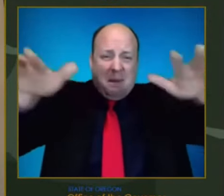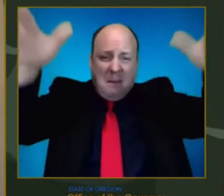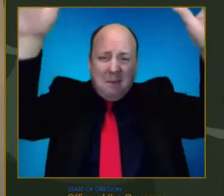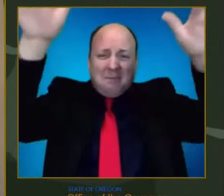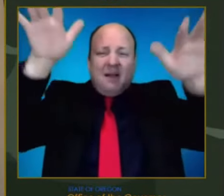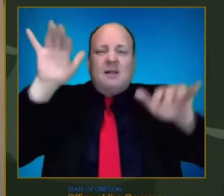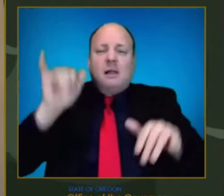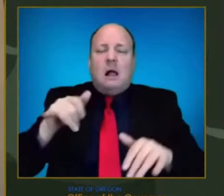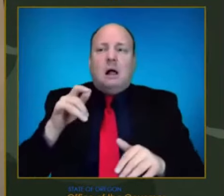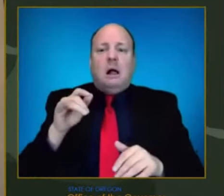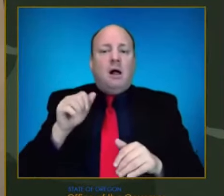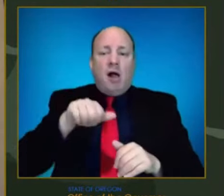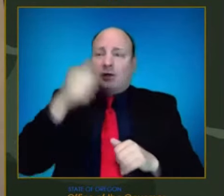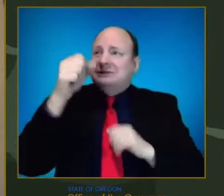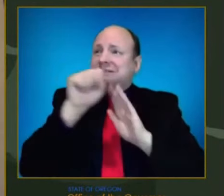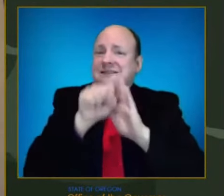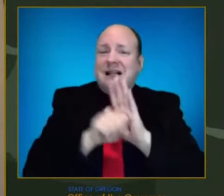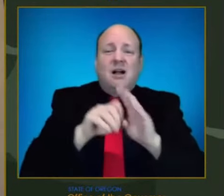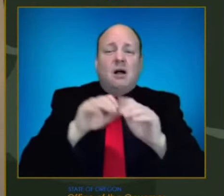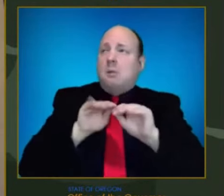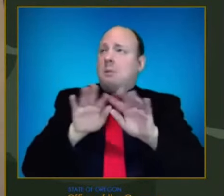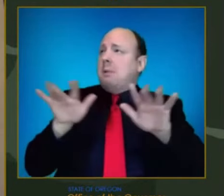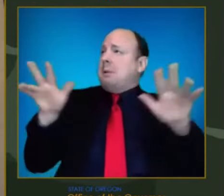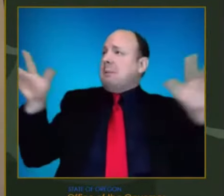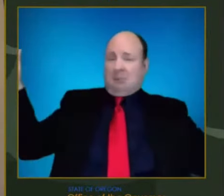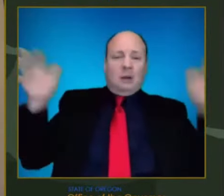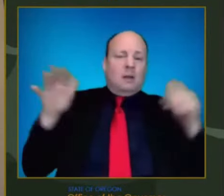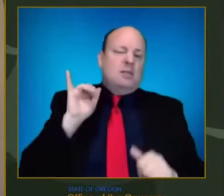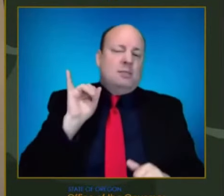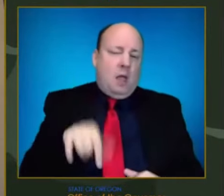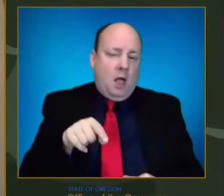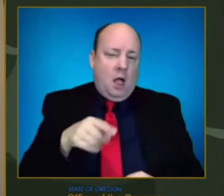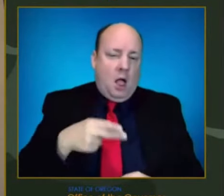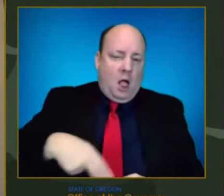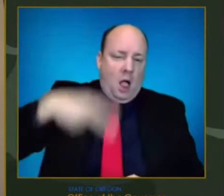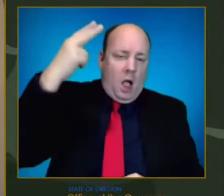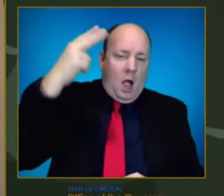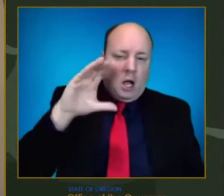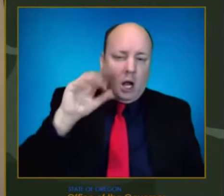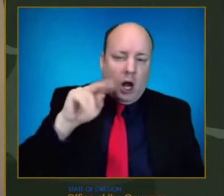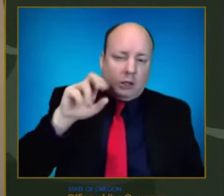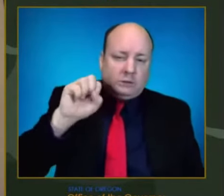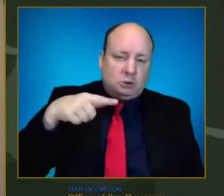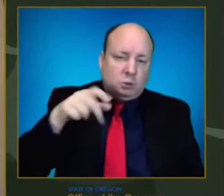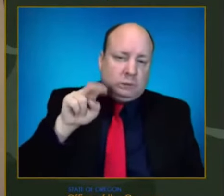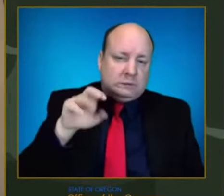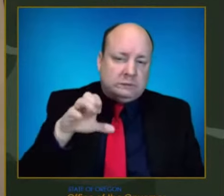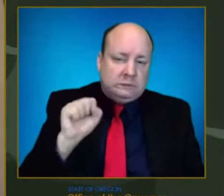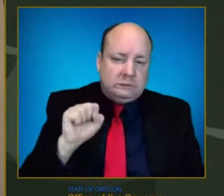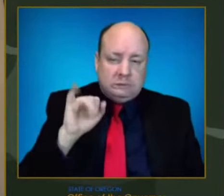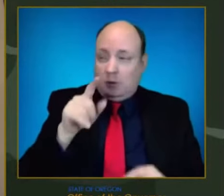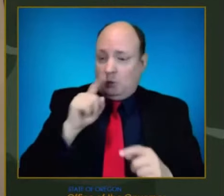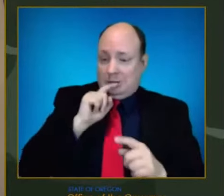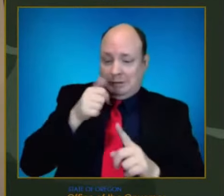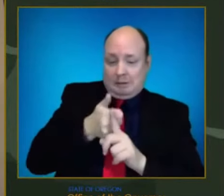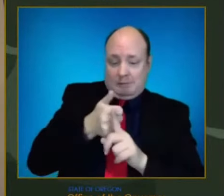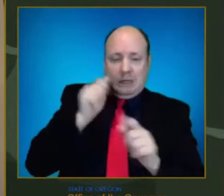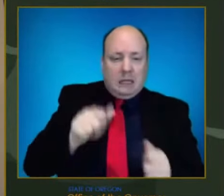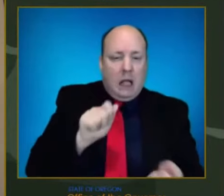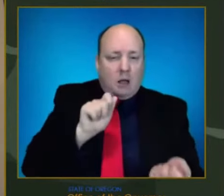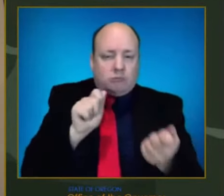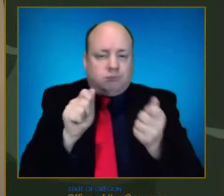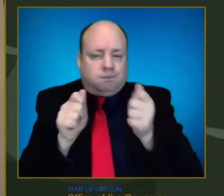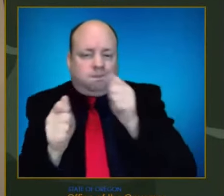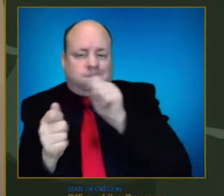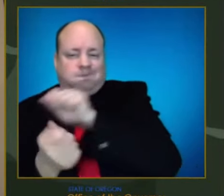or in other countries, the more chance we'll get a mutation that becomes that much more difficult to combat with our